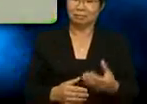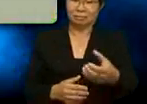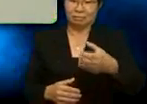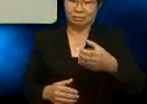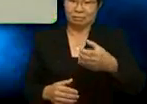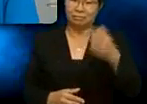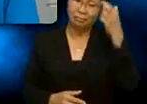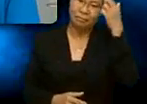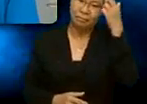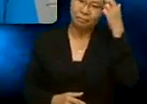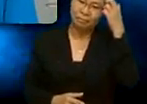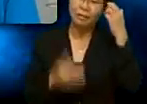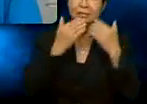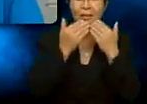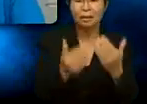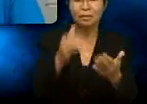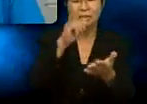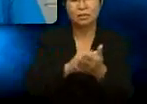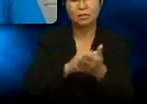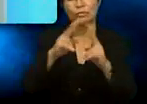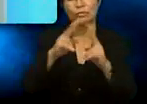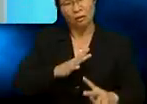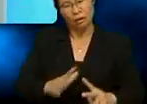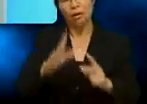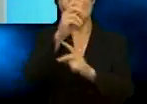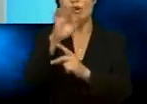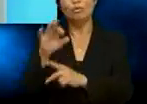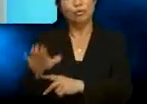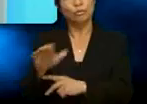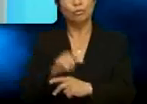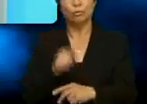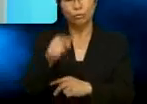Thank you. That's very kind of you. You're welcome.